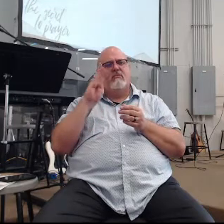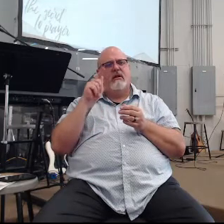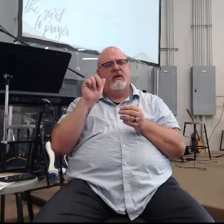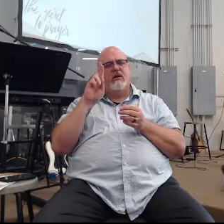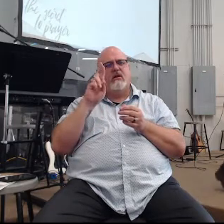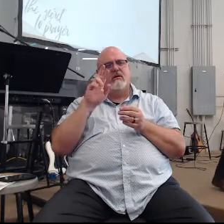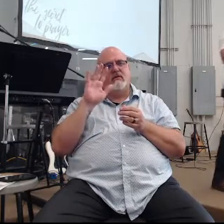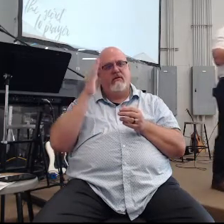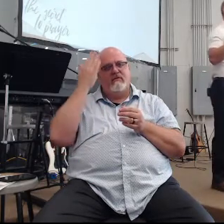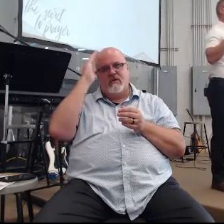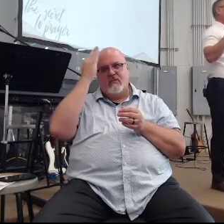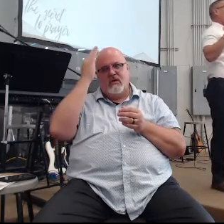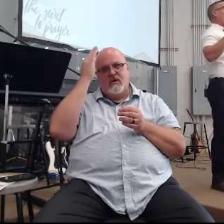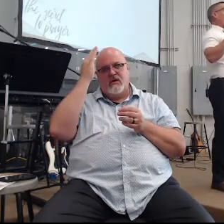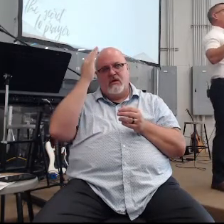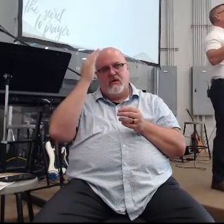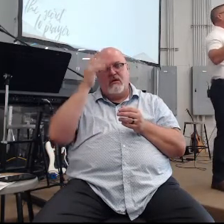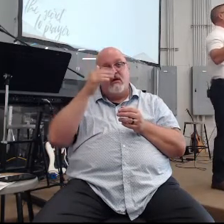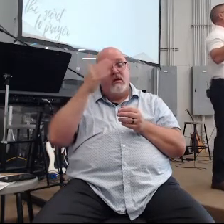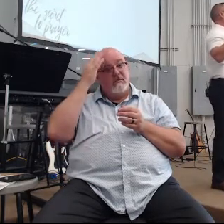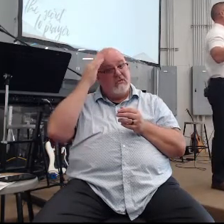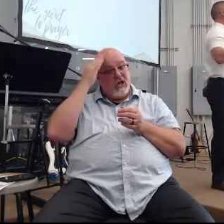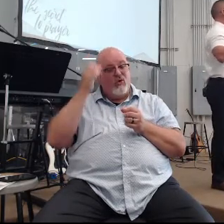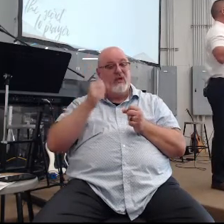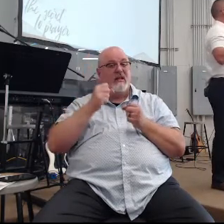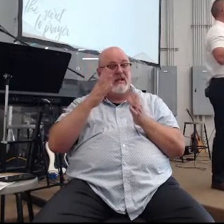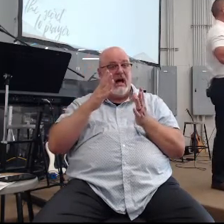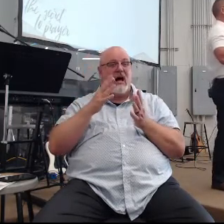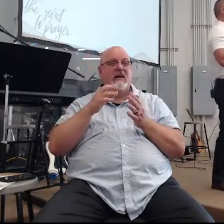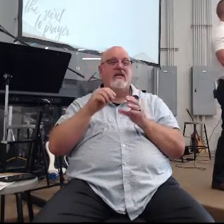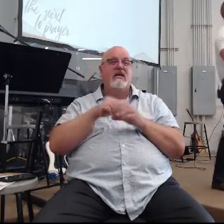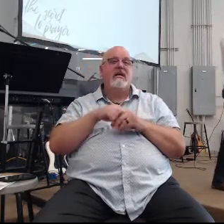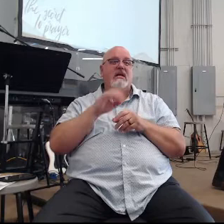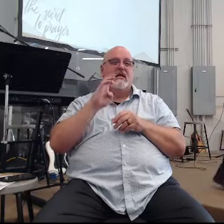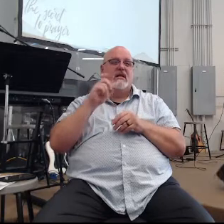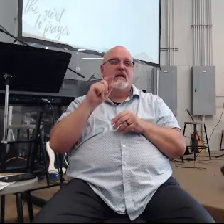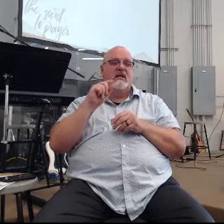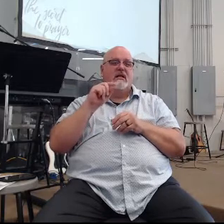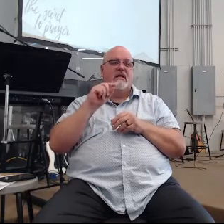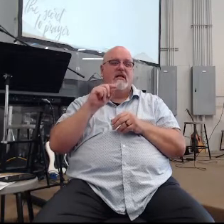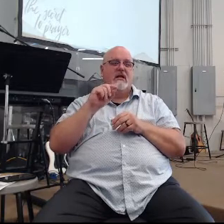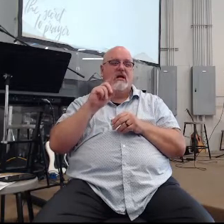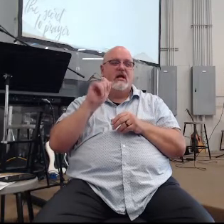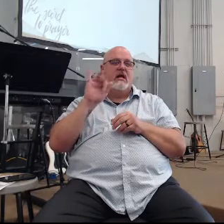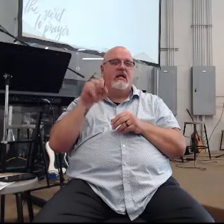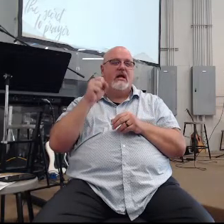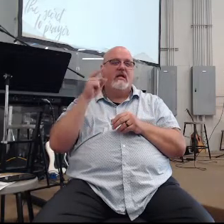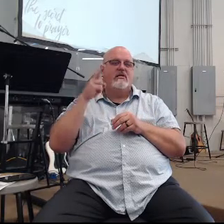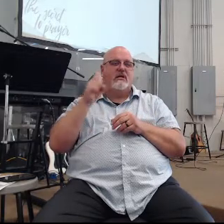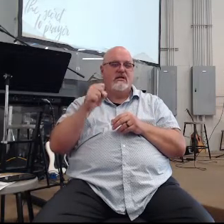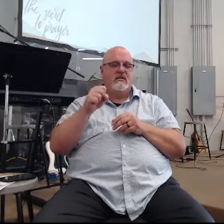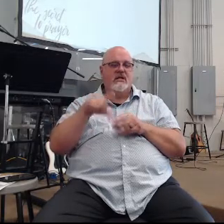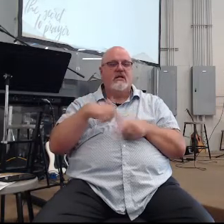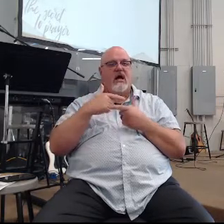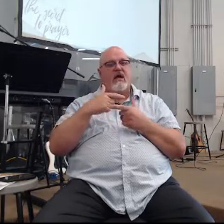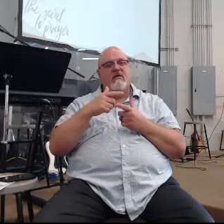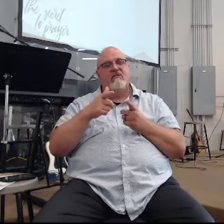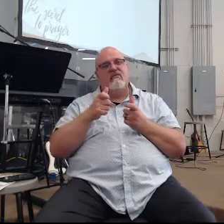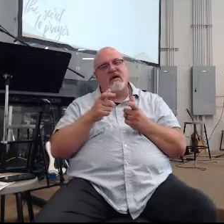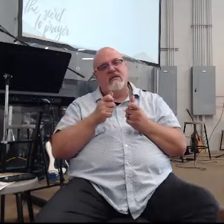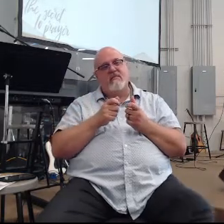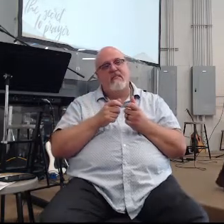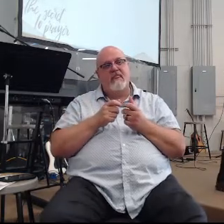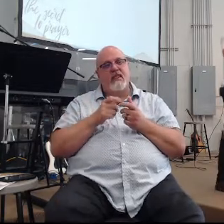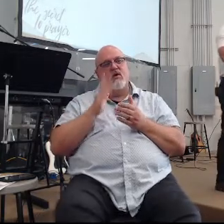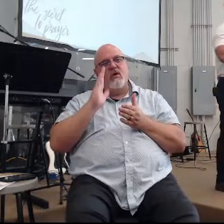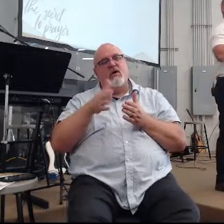on Mount Carmel it's probably the most well-known scene in Elijah's life and I'm going to try and go through it as fast as I can because frankly what we're